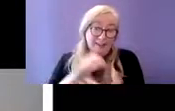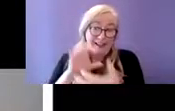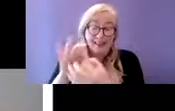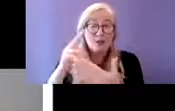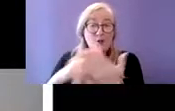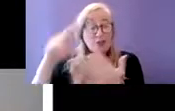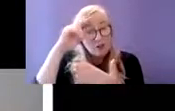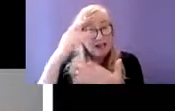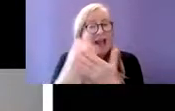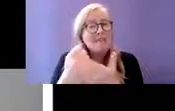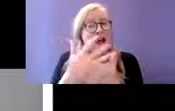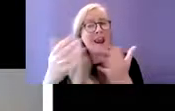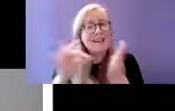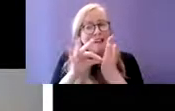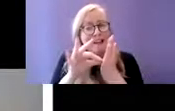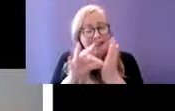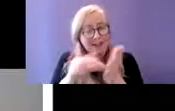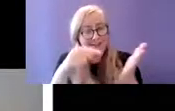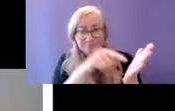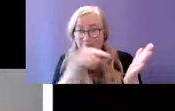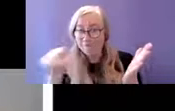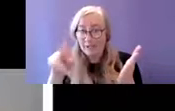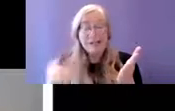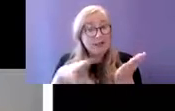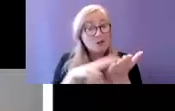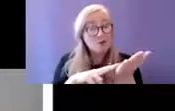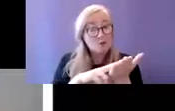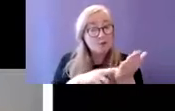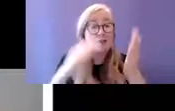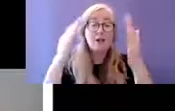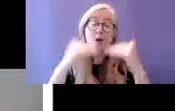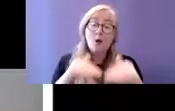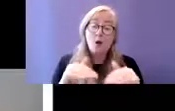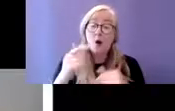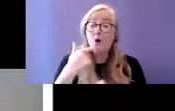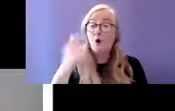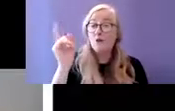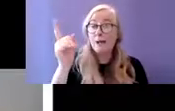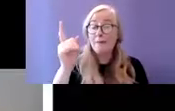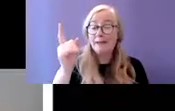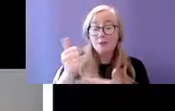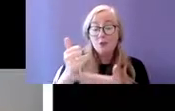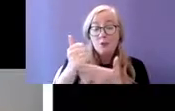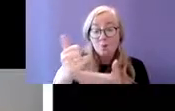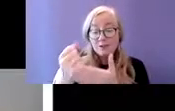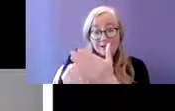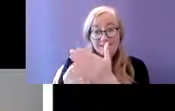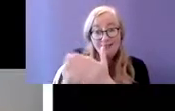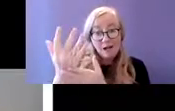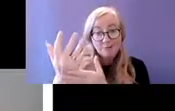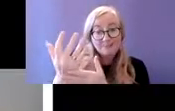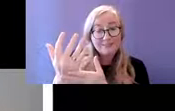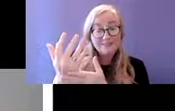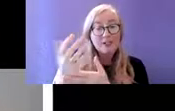we're recommending supporting development of relevant practitioner skills and evidence based